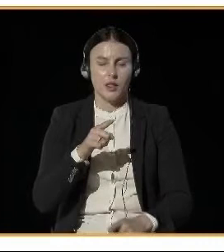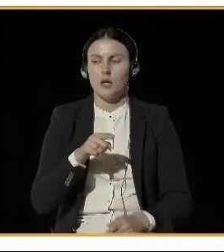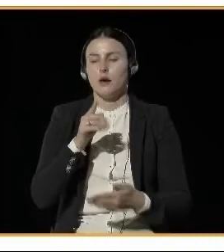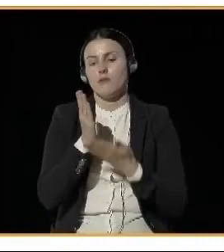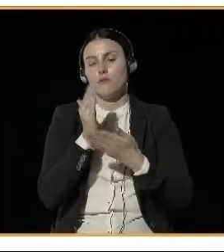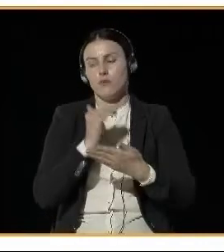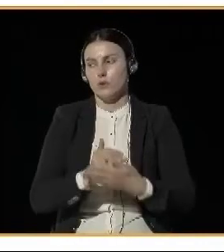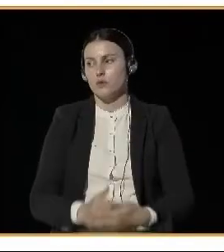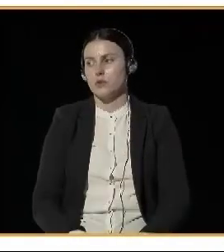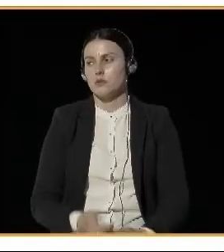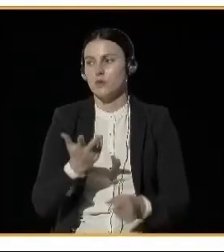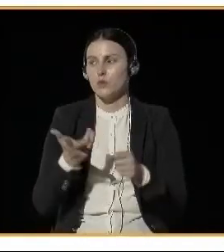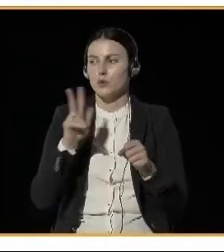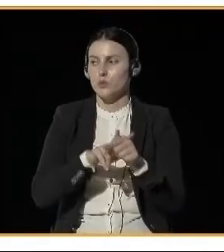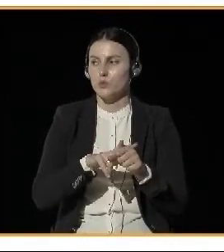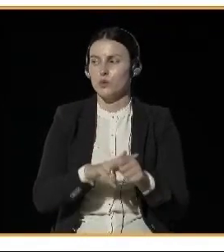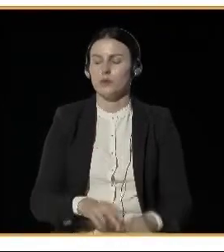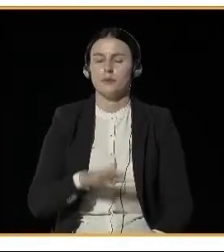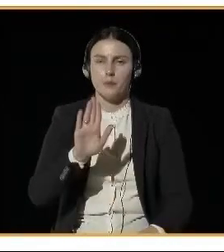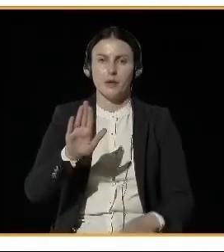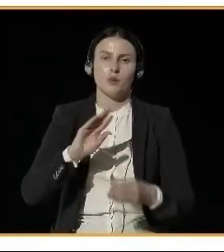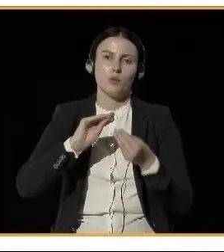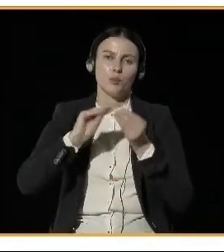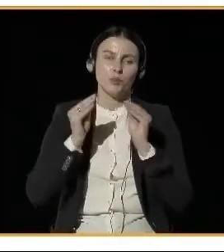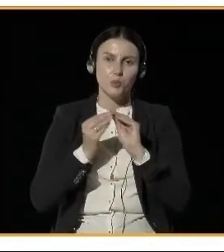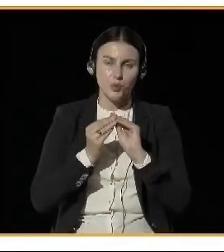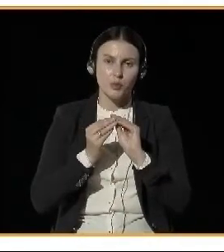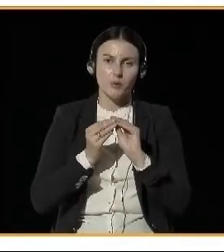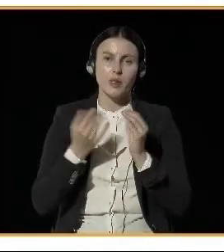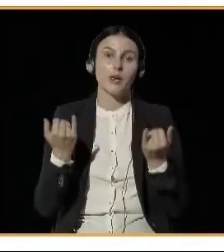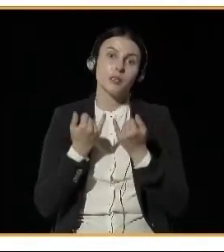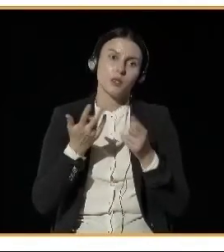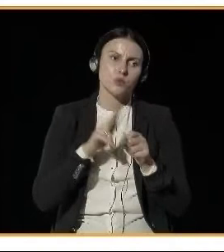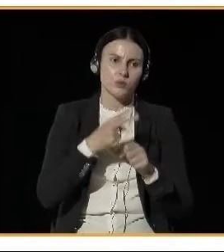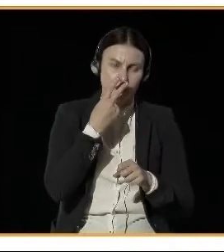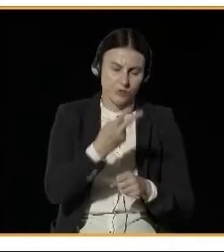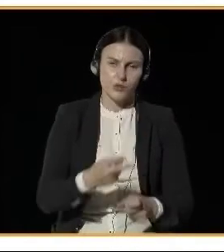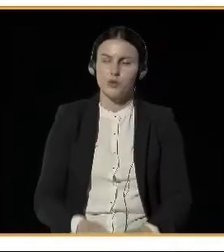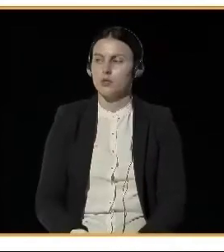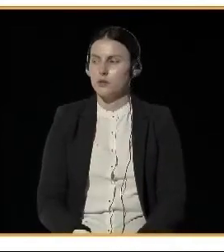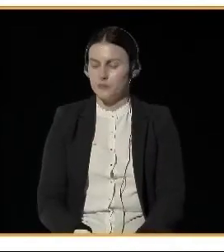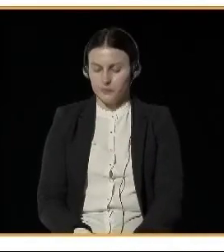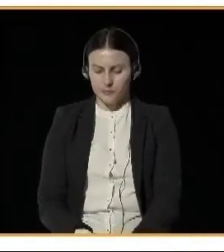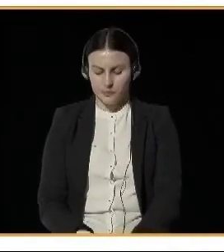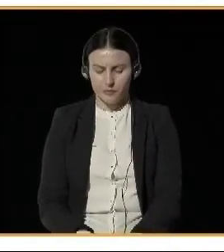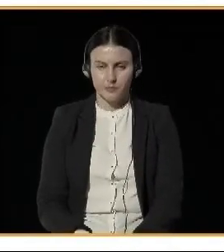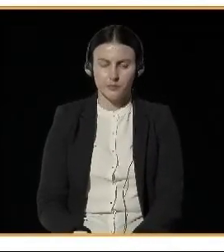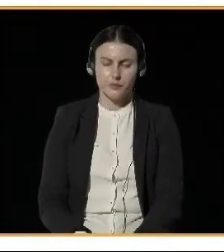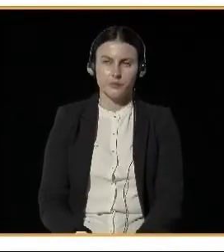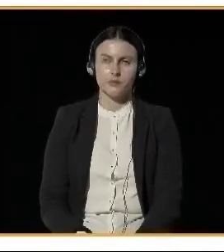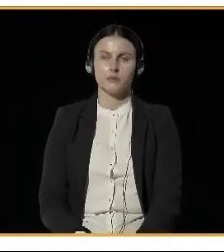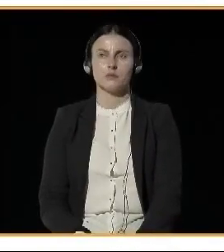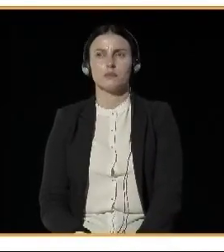in the bottom. And this is the coal in national colours.